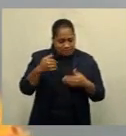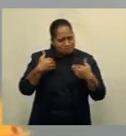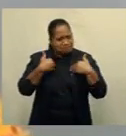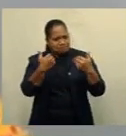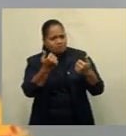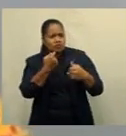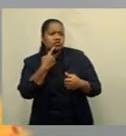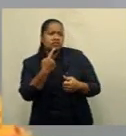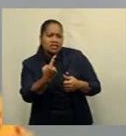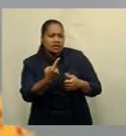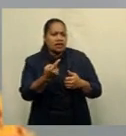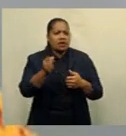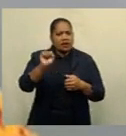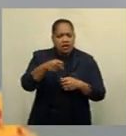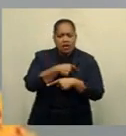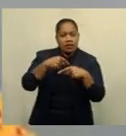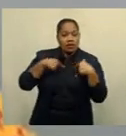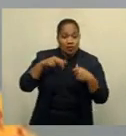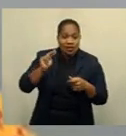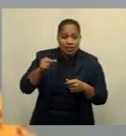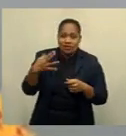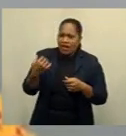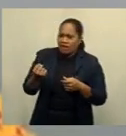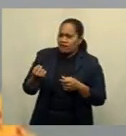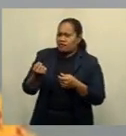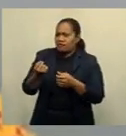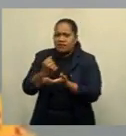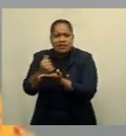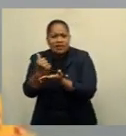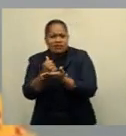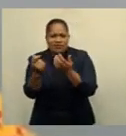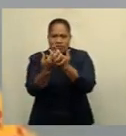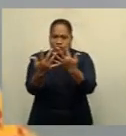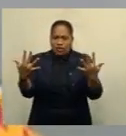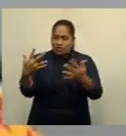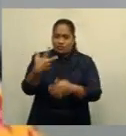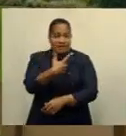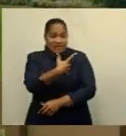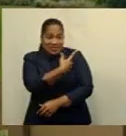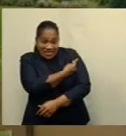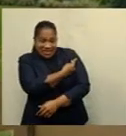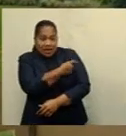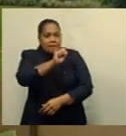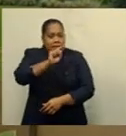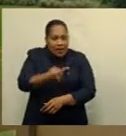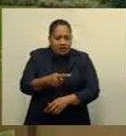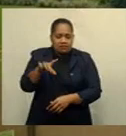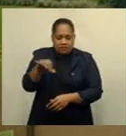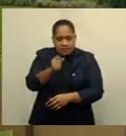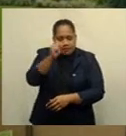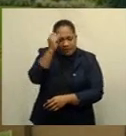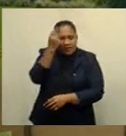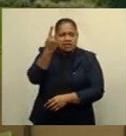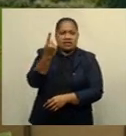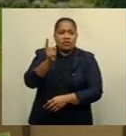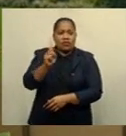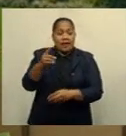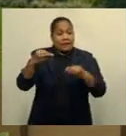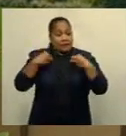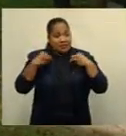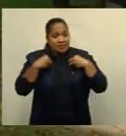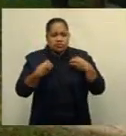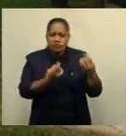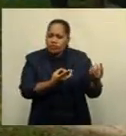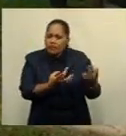we need to have, you know, a certain number of the population vaccinated, but we must have an understanding for businesses to prepare